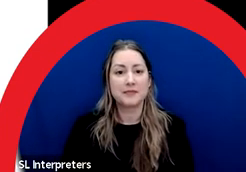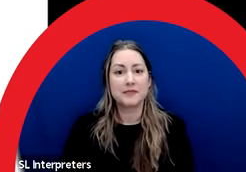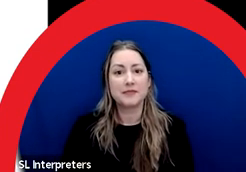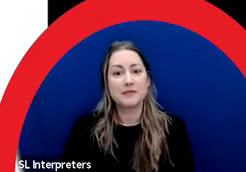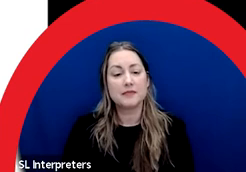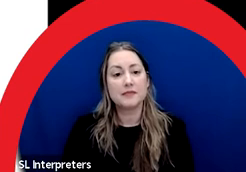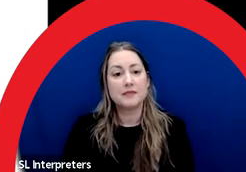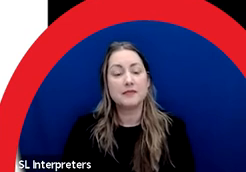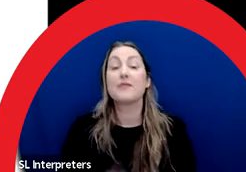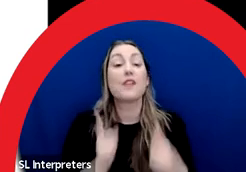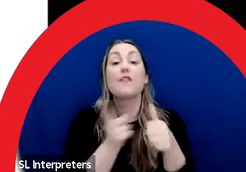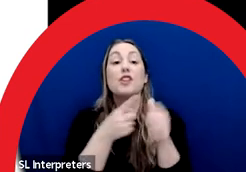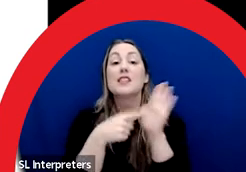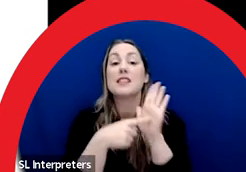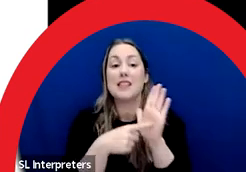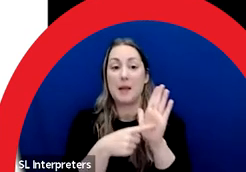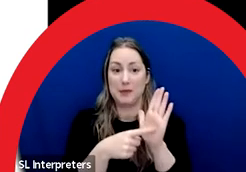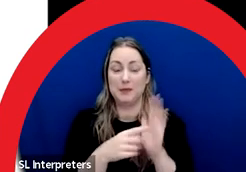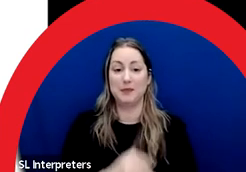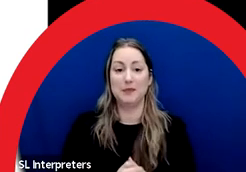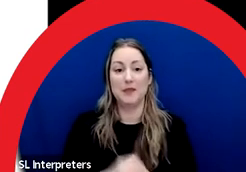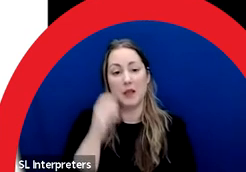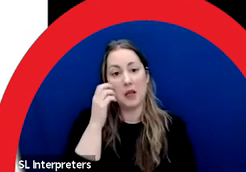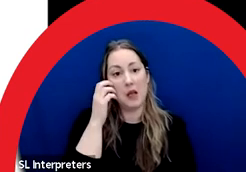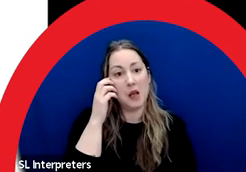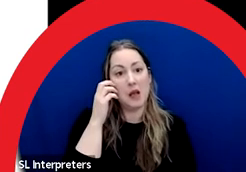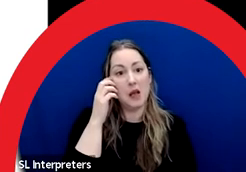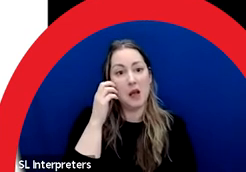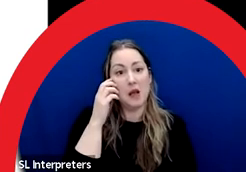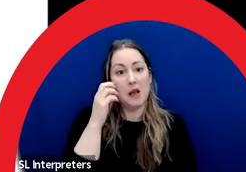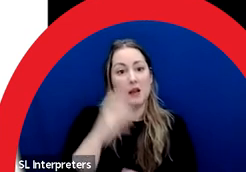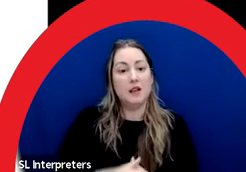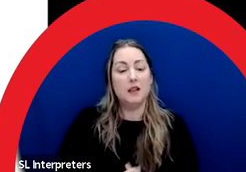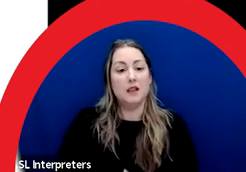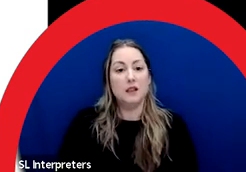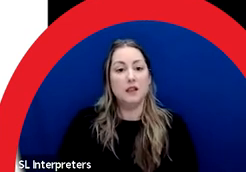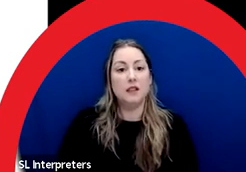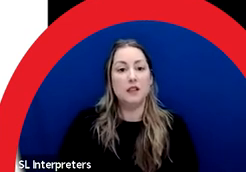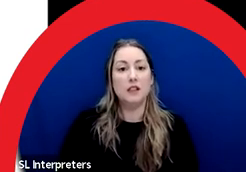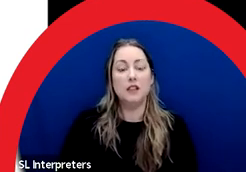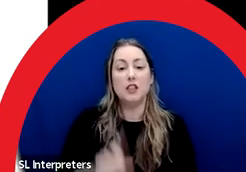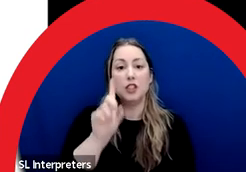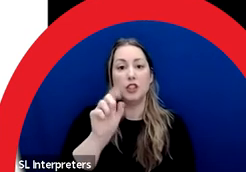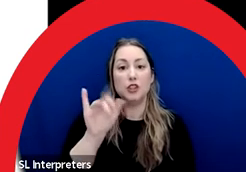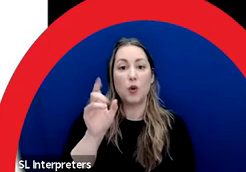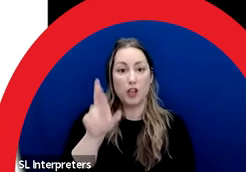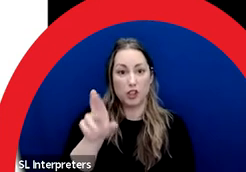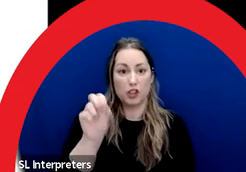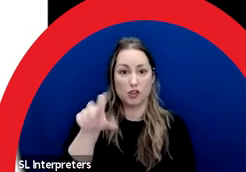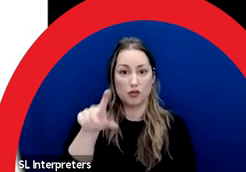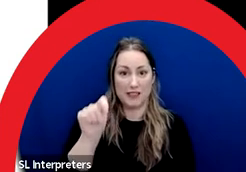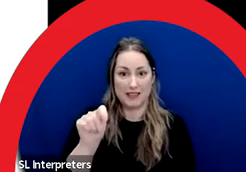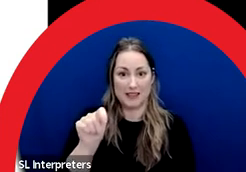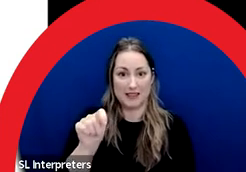So the first example on the next slide is Chen Dongfan's mural on Doyer Street in Chinatown, New York City.